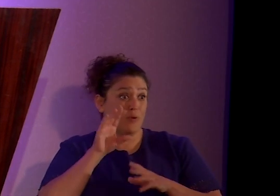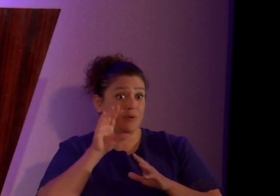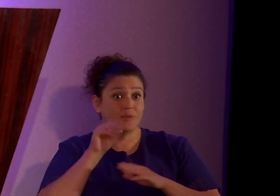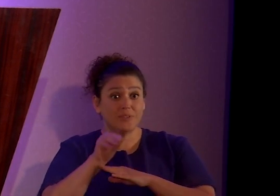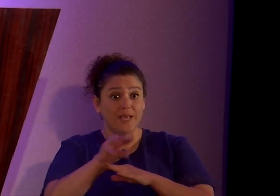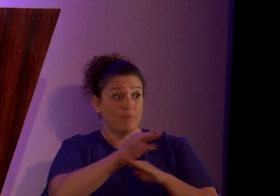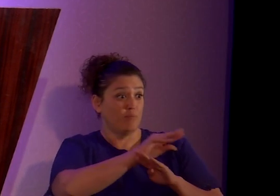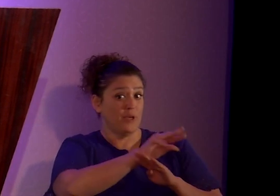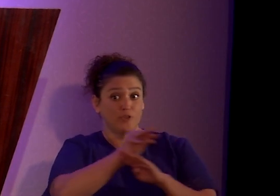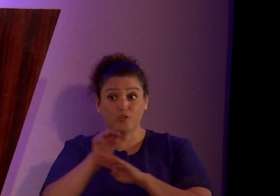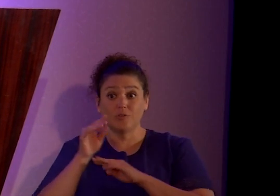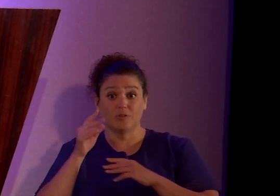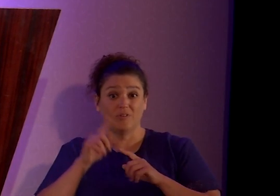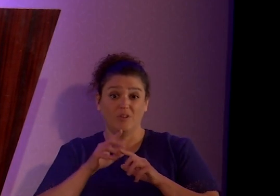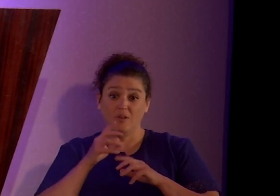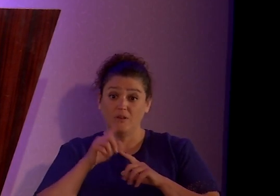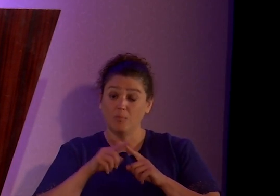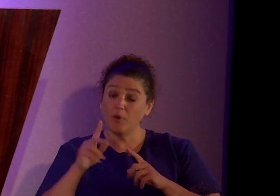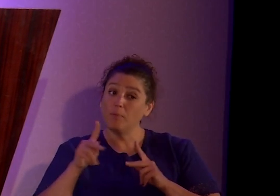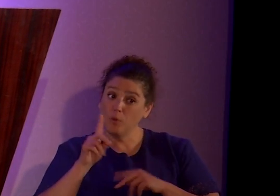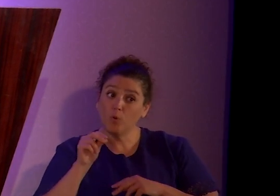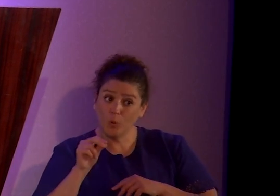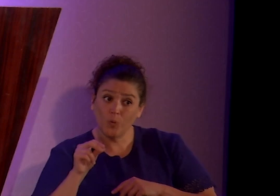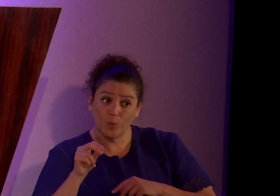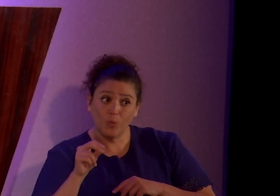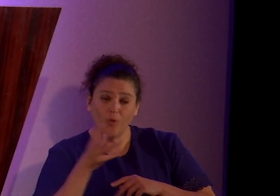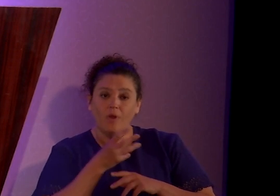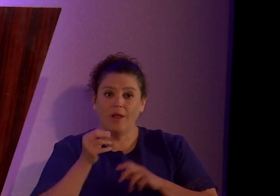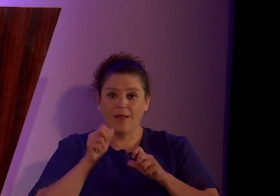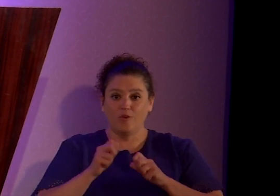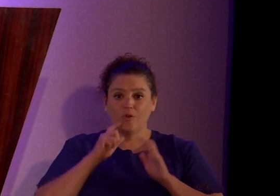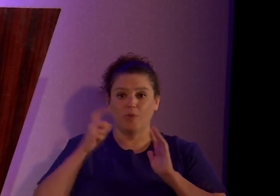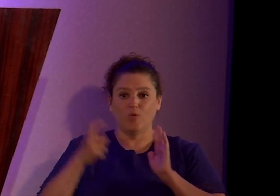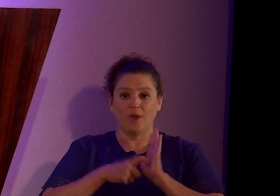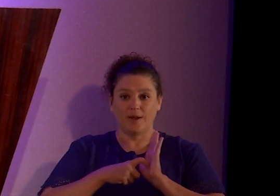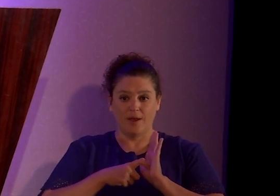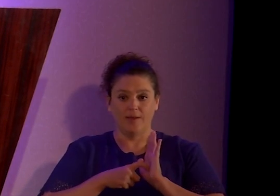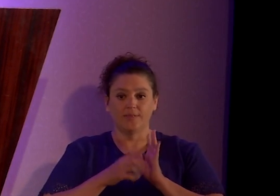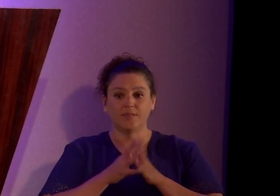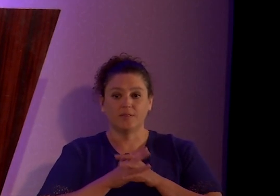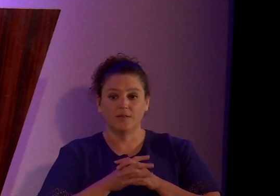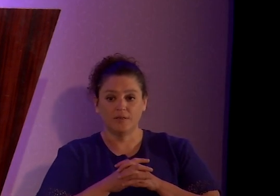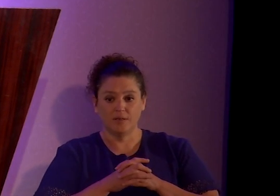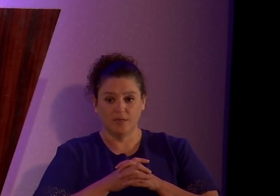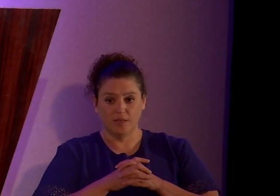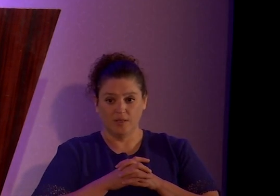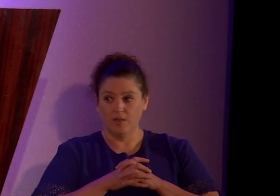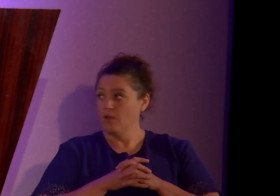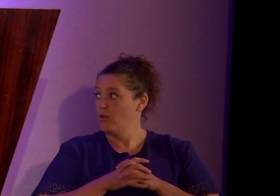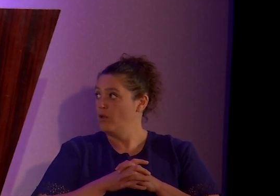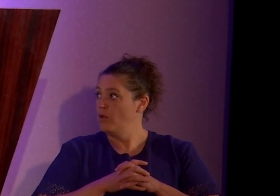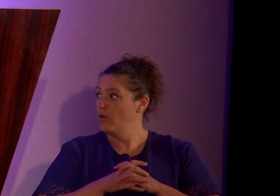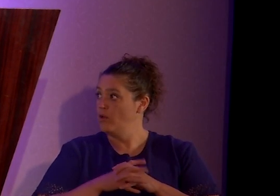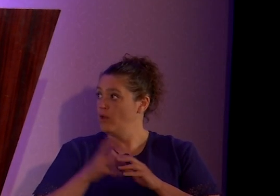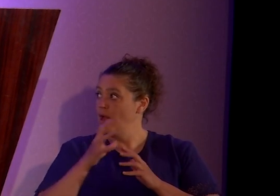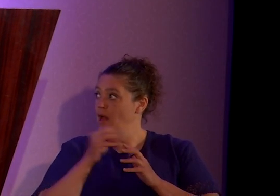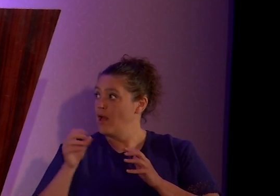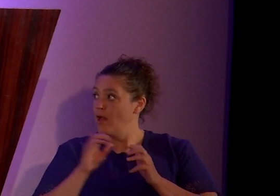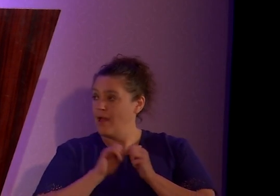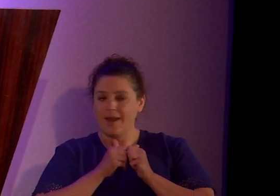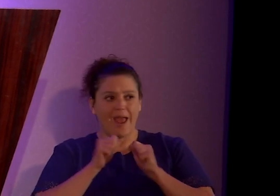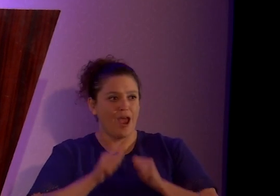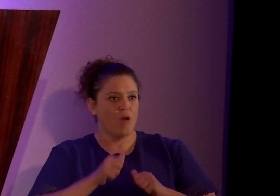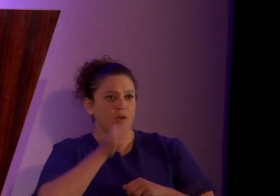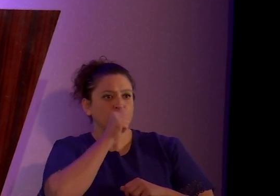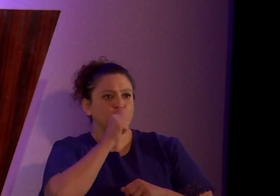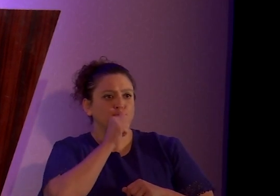but know that people do and you could get recognized. And how long are you going to be able to stand going to